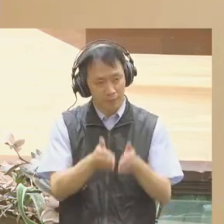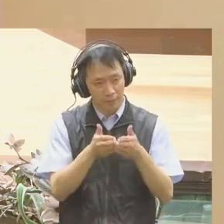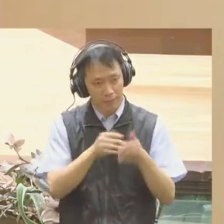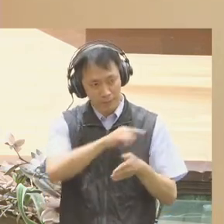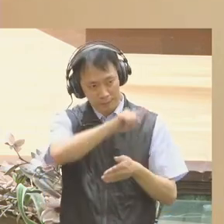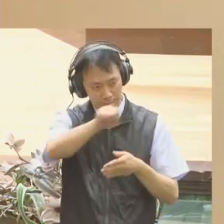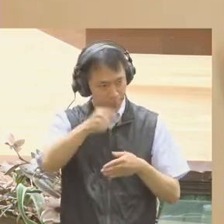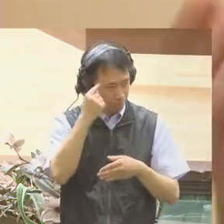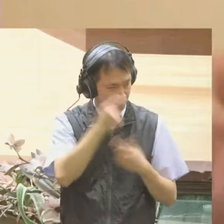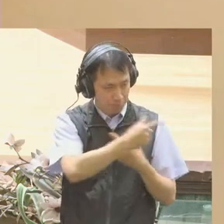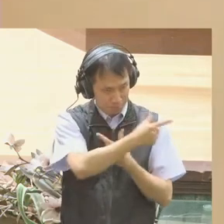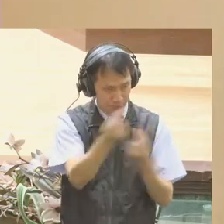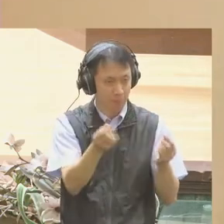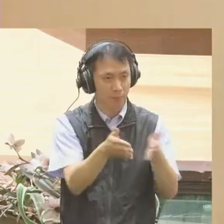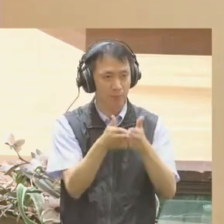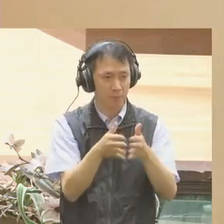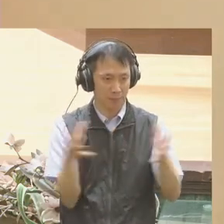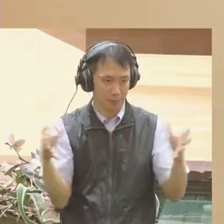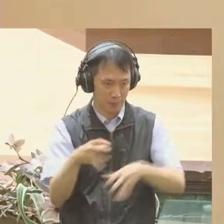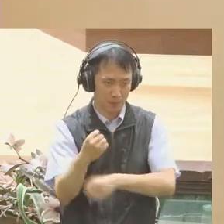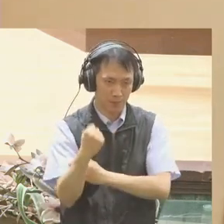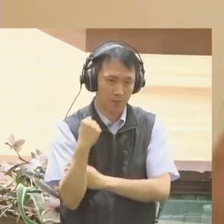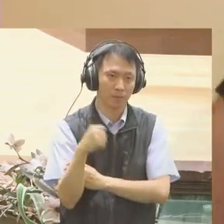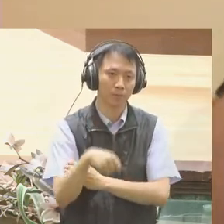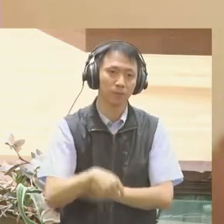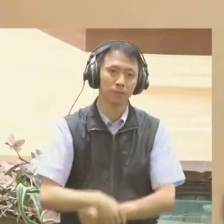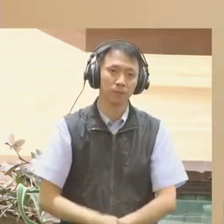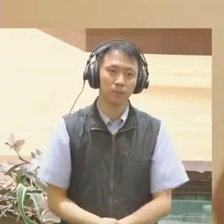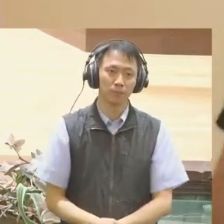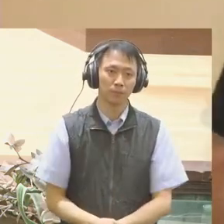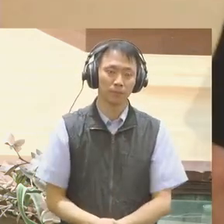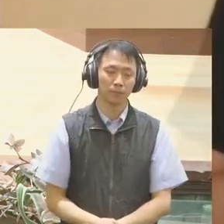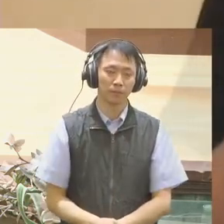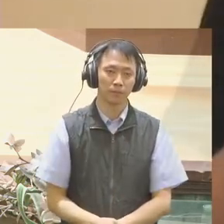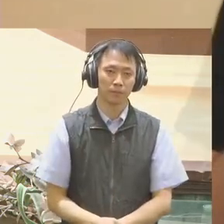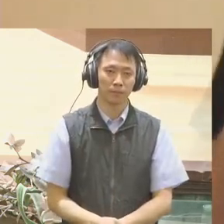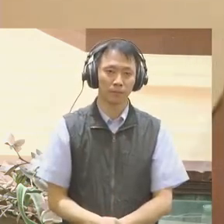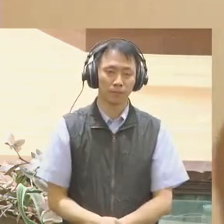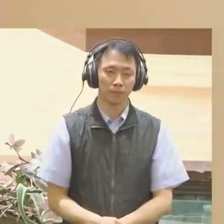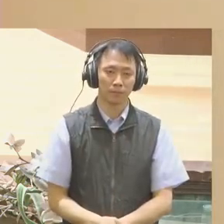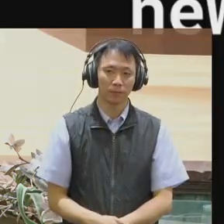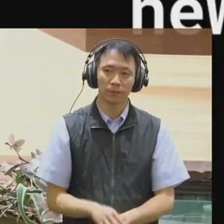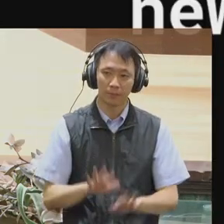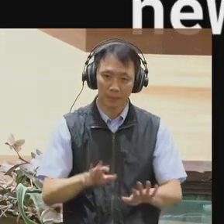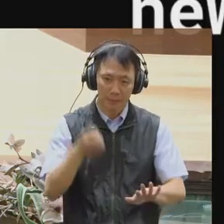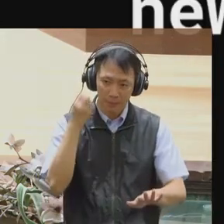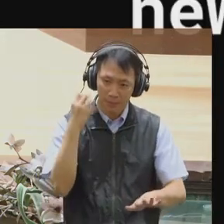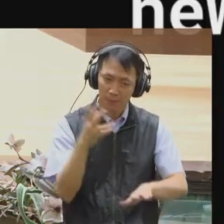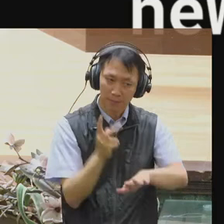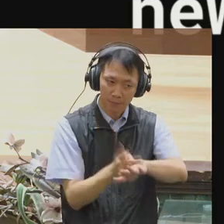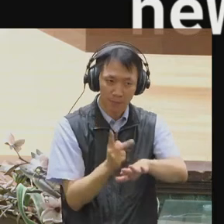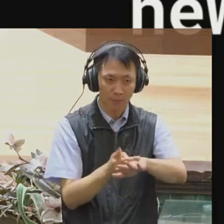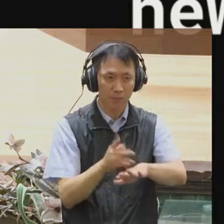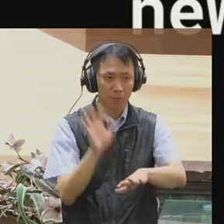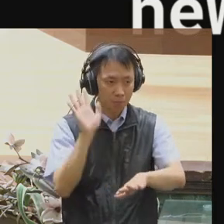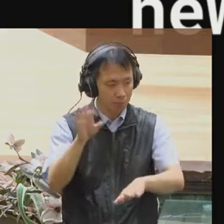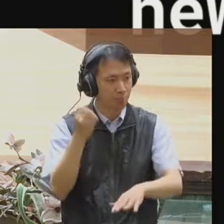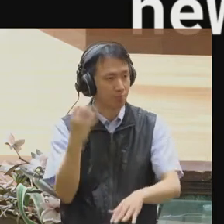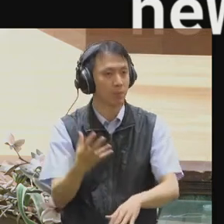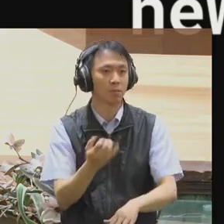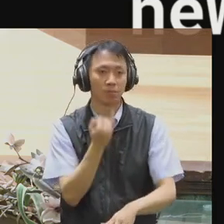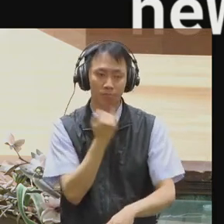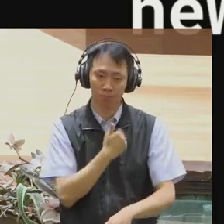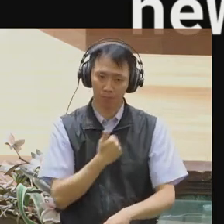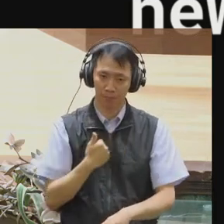democracies around participation. New capabilities for reconciling complexities at scale in democratic populations